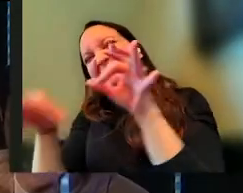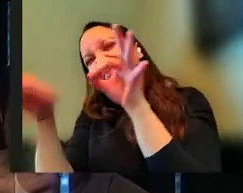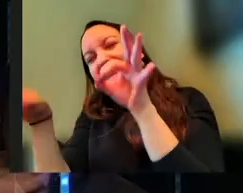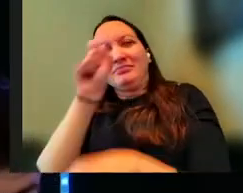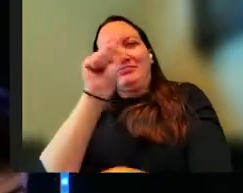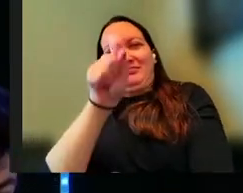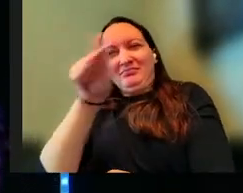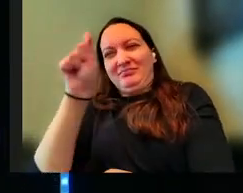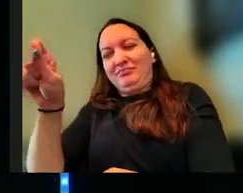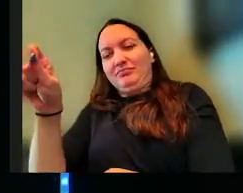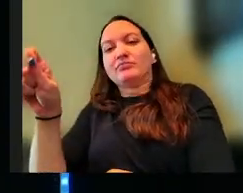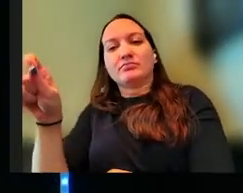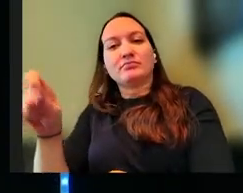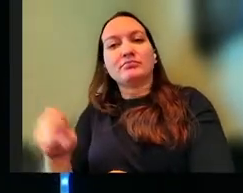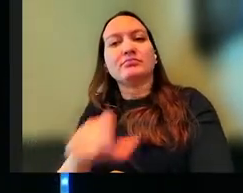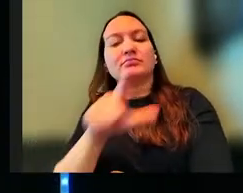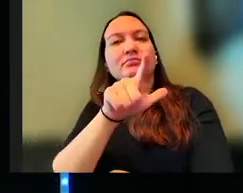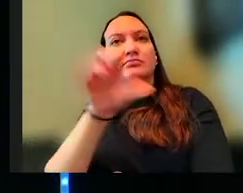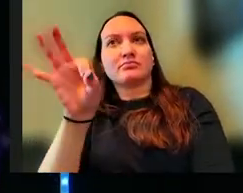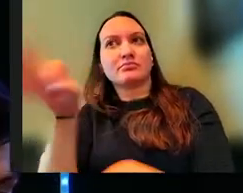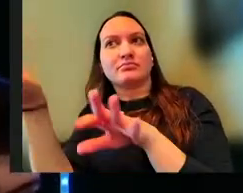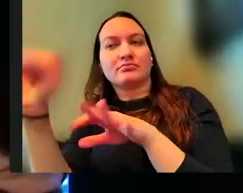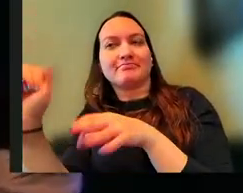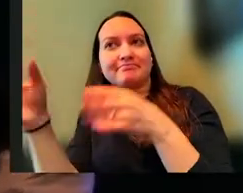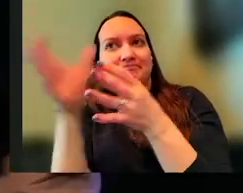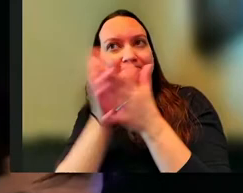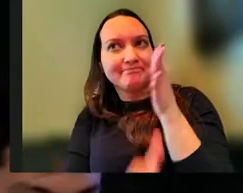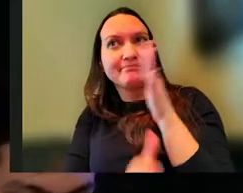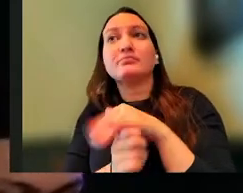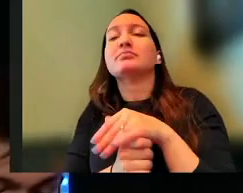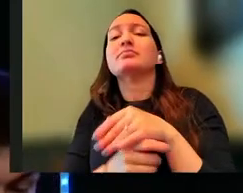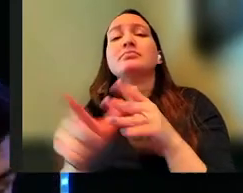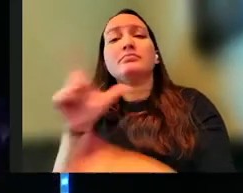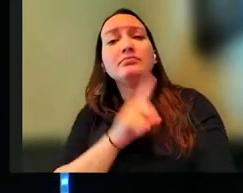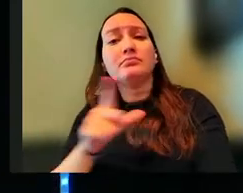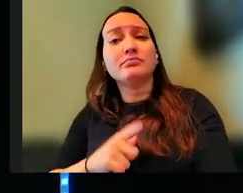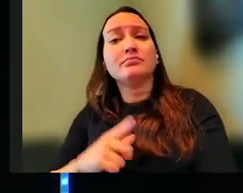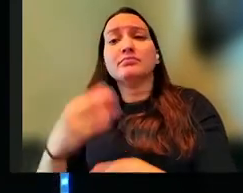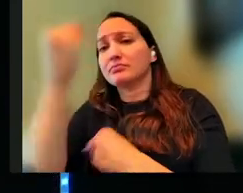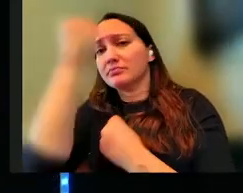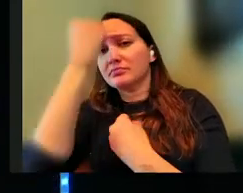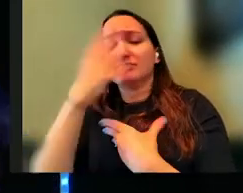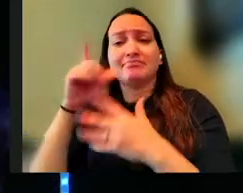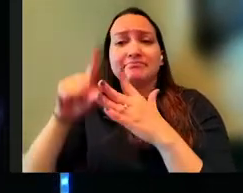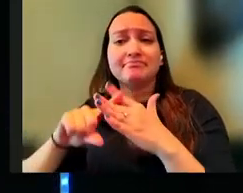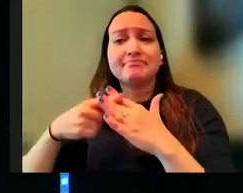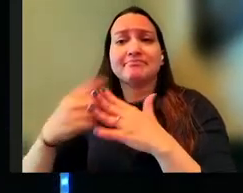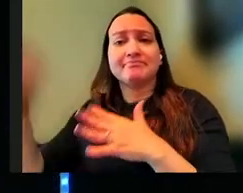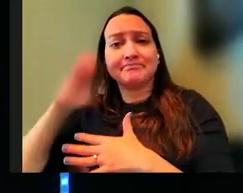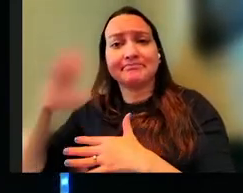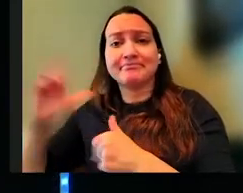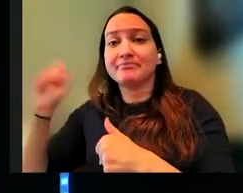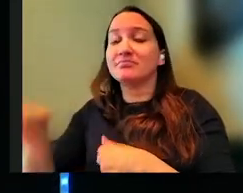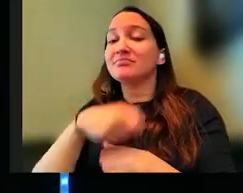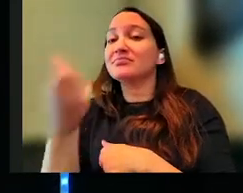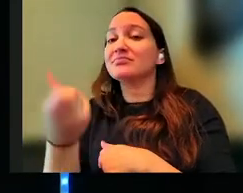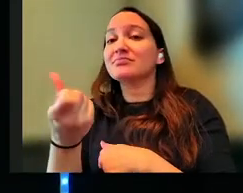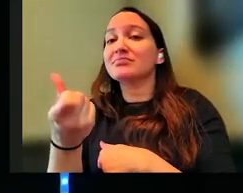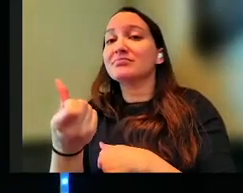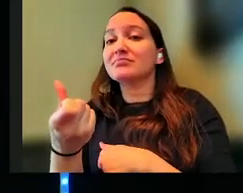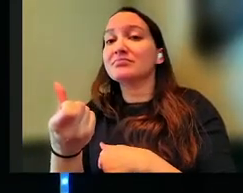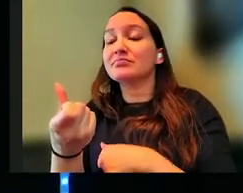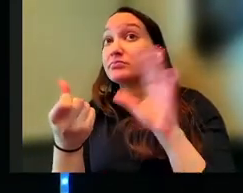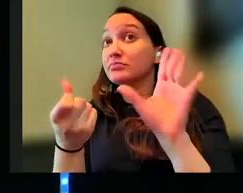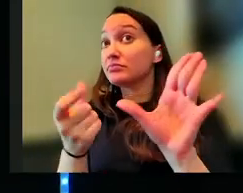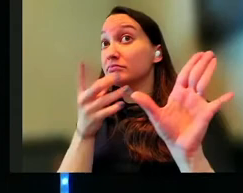at the end to verse 29 in that same chapter. It says, the Lord formed me from the beginning before he created anything else. This is